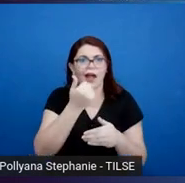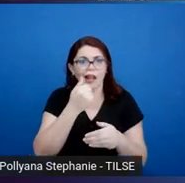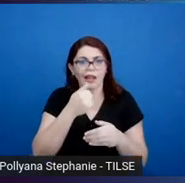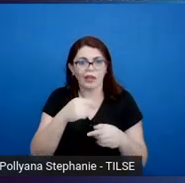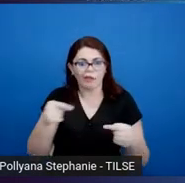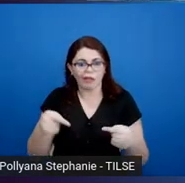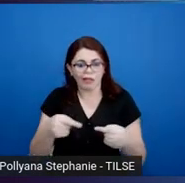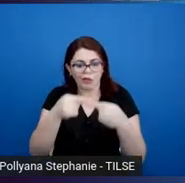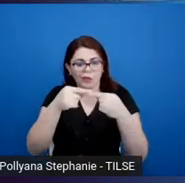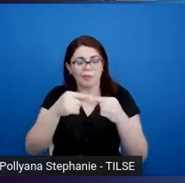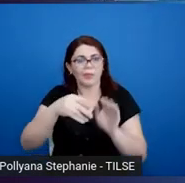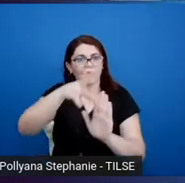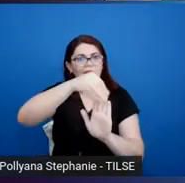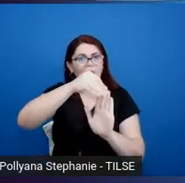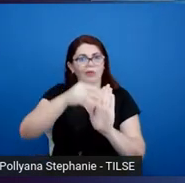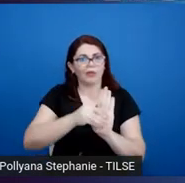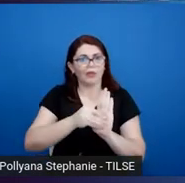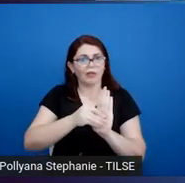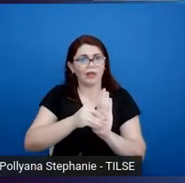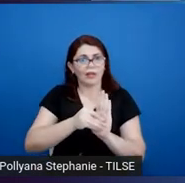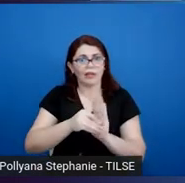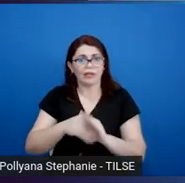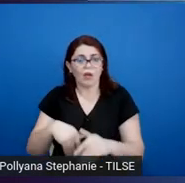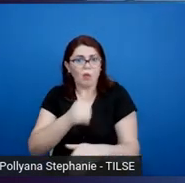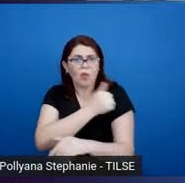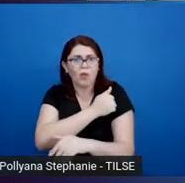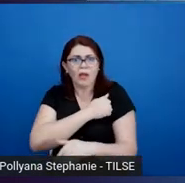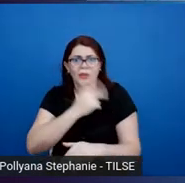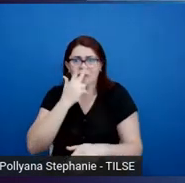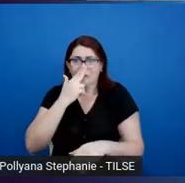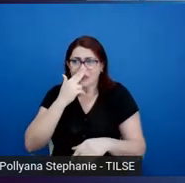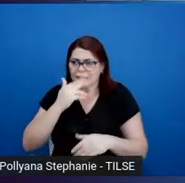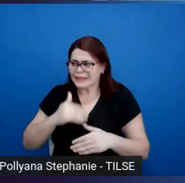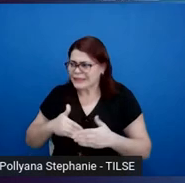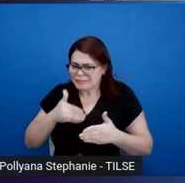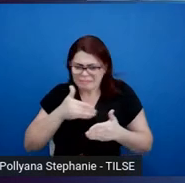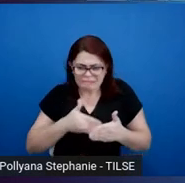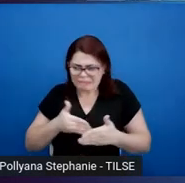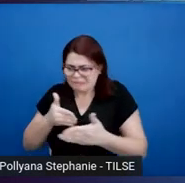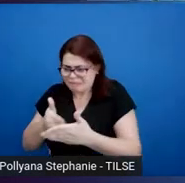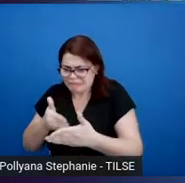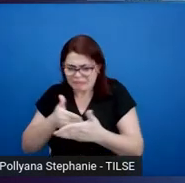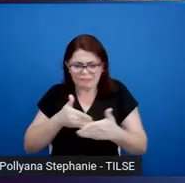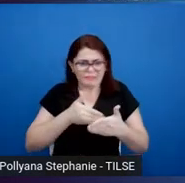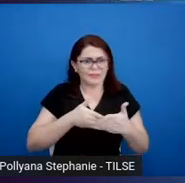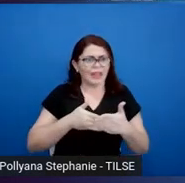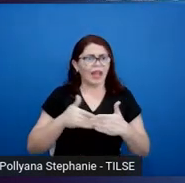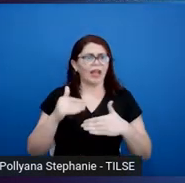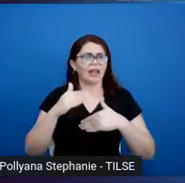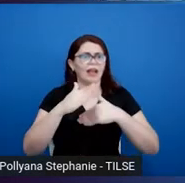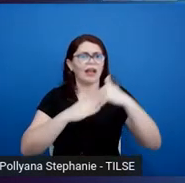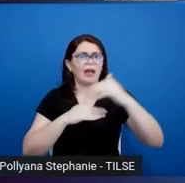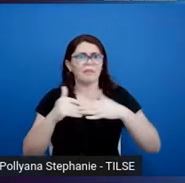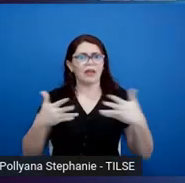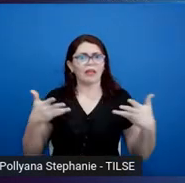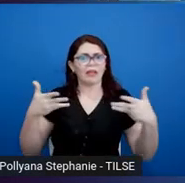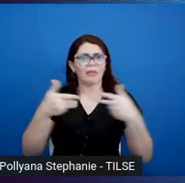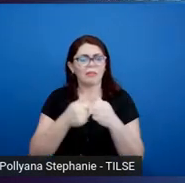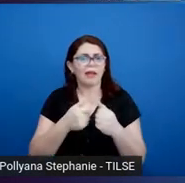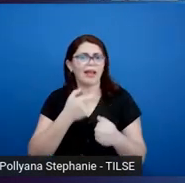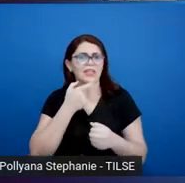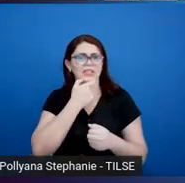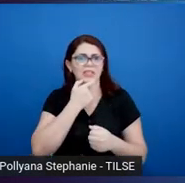and students struggle, if their ability or their, I guess, proficiency in English